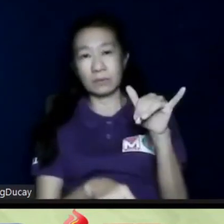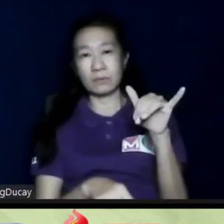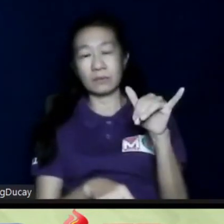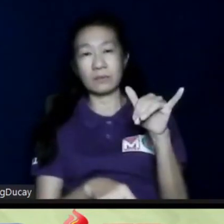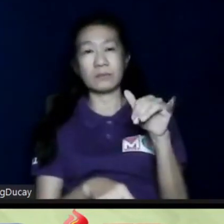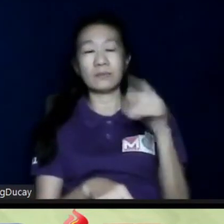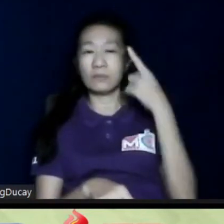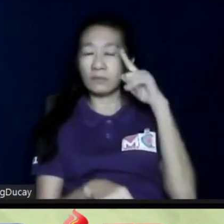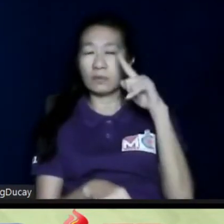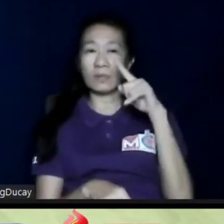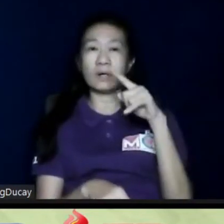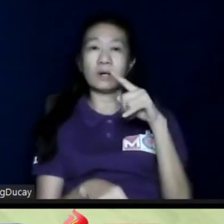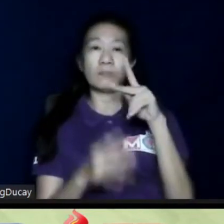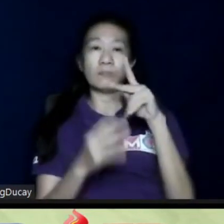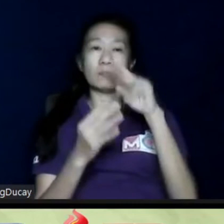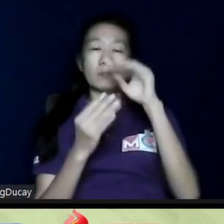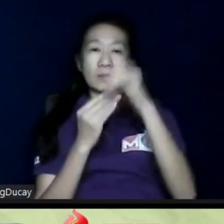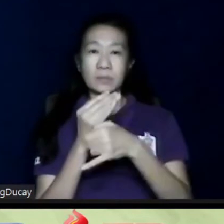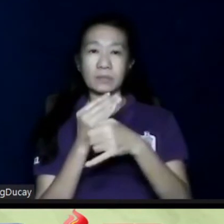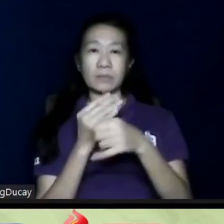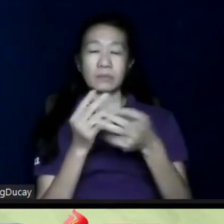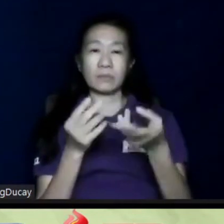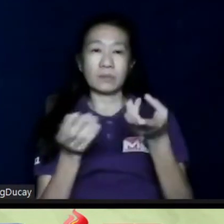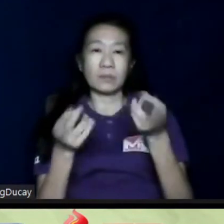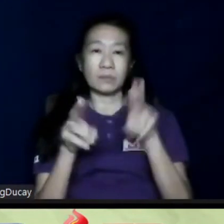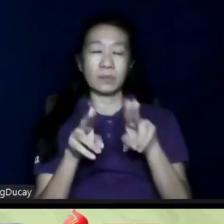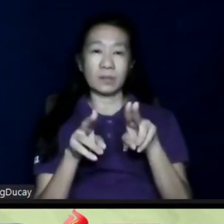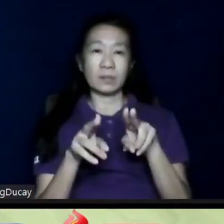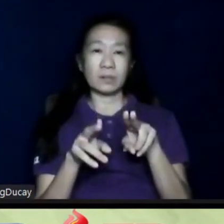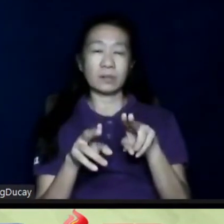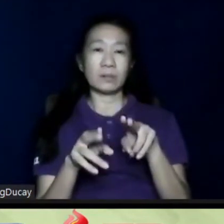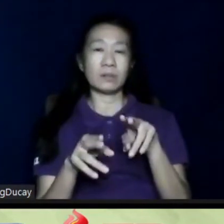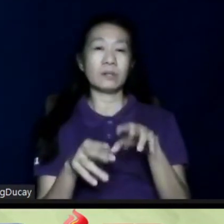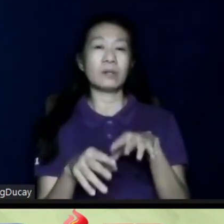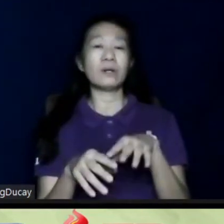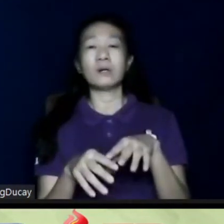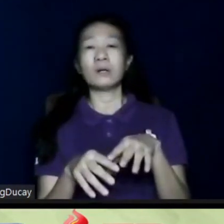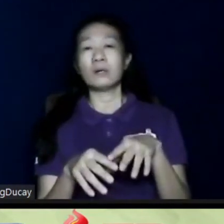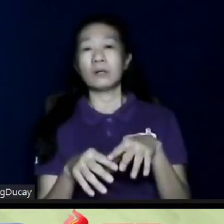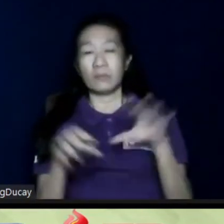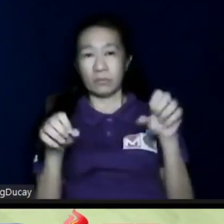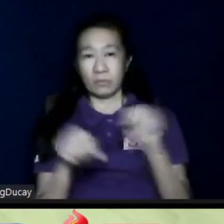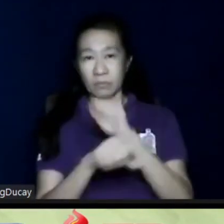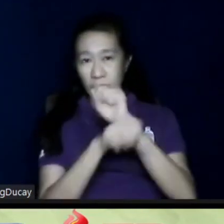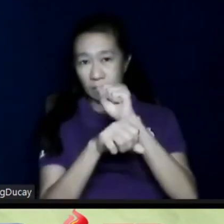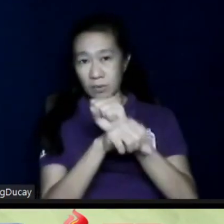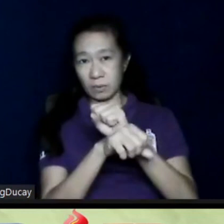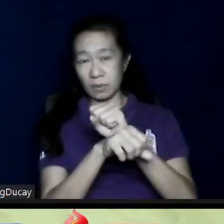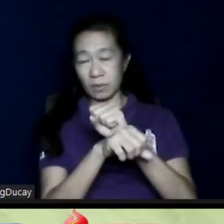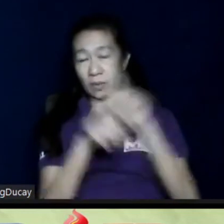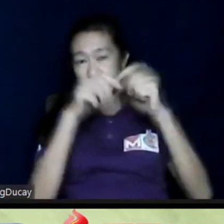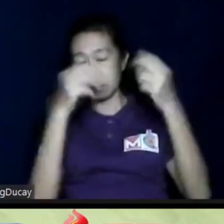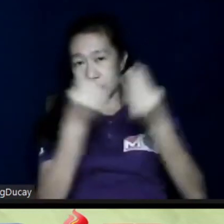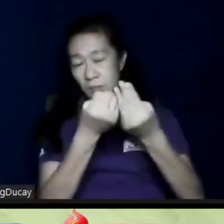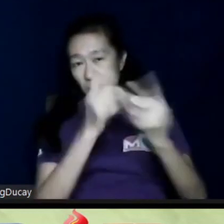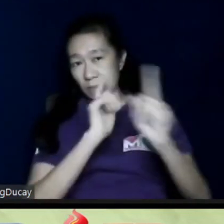projects. the kids will work on projects and then they will talk to a quality team so